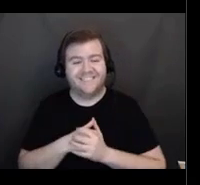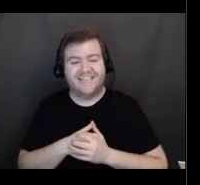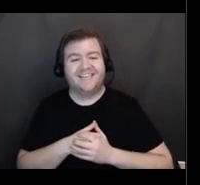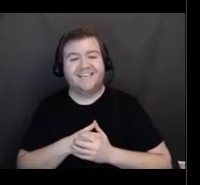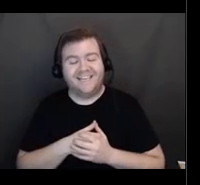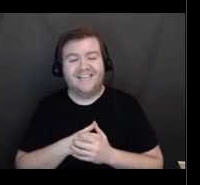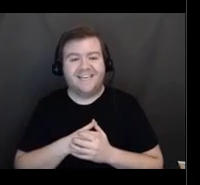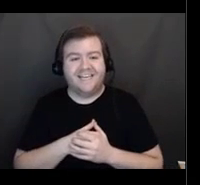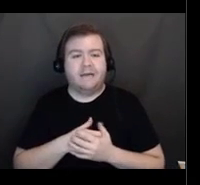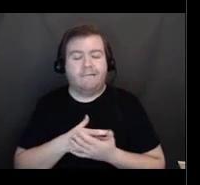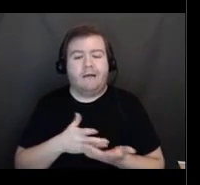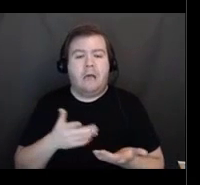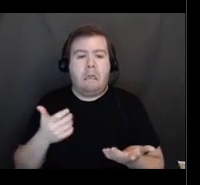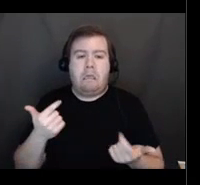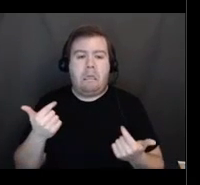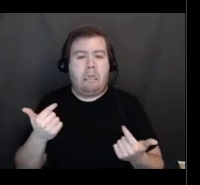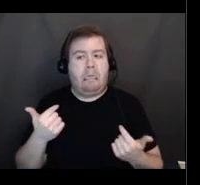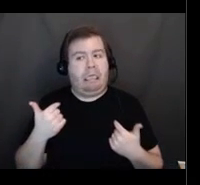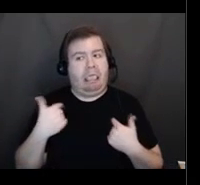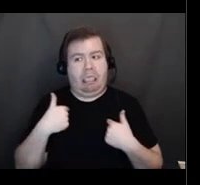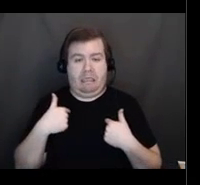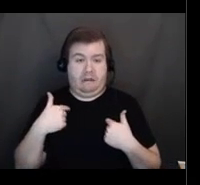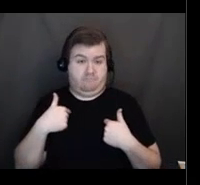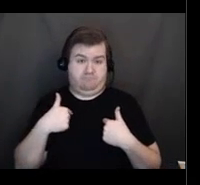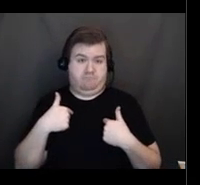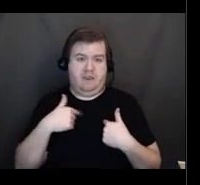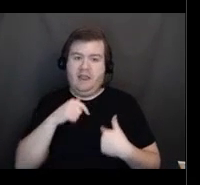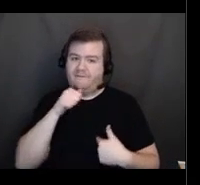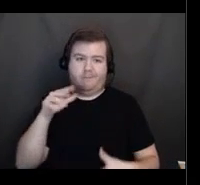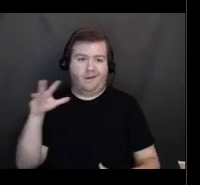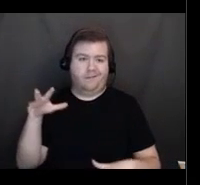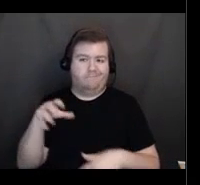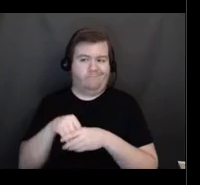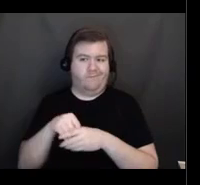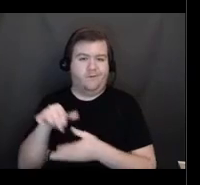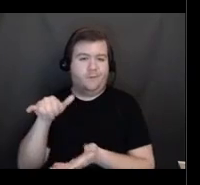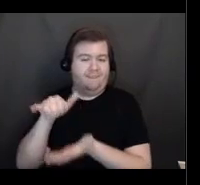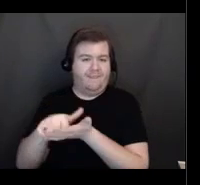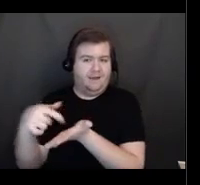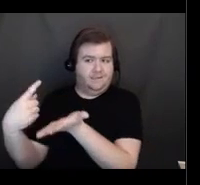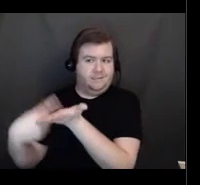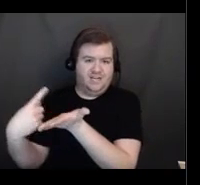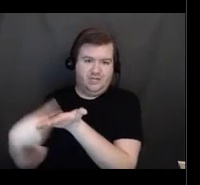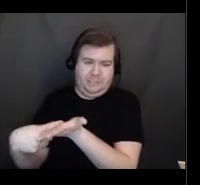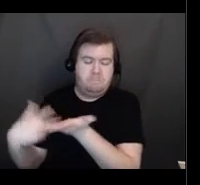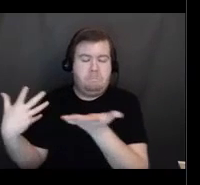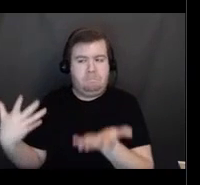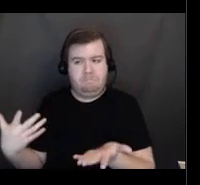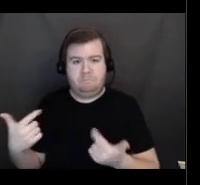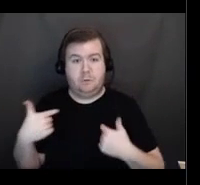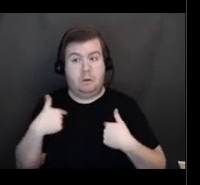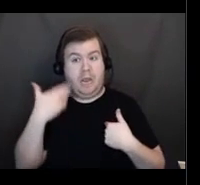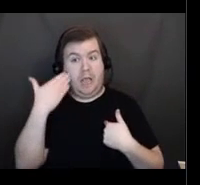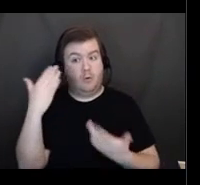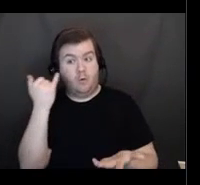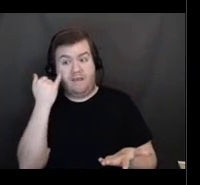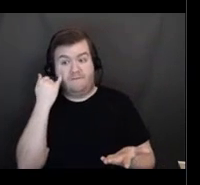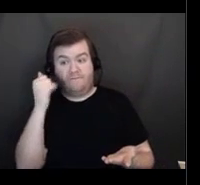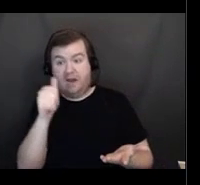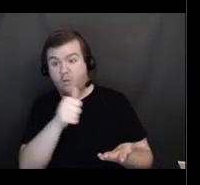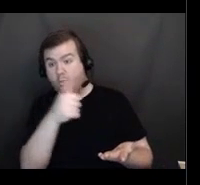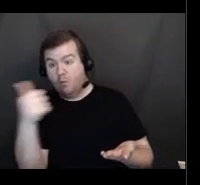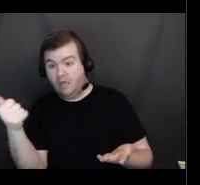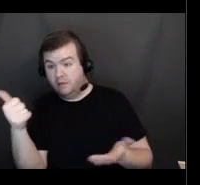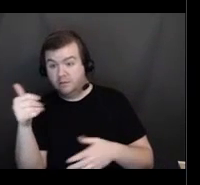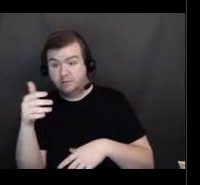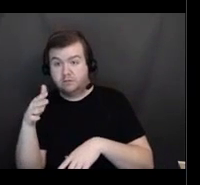I have not been part of that discussion. So, I don't know if any other organizer